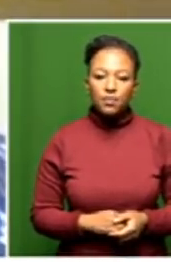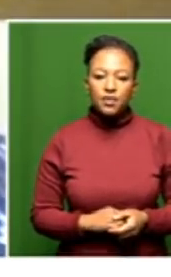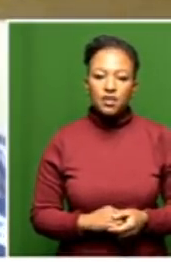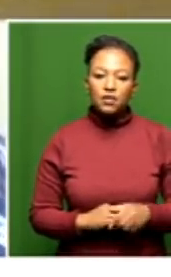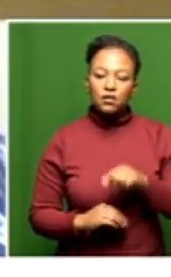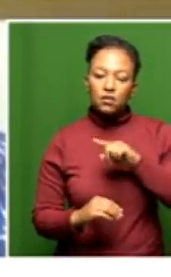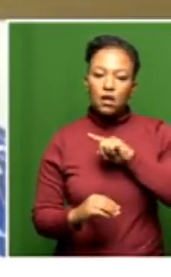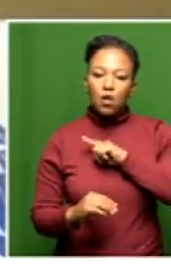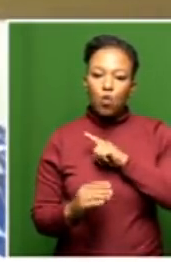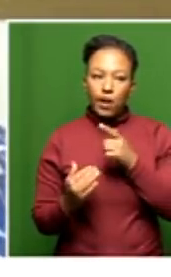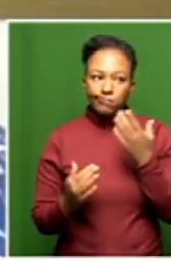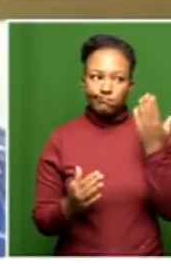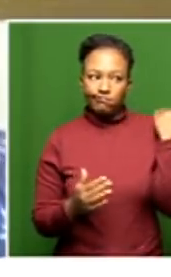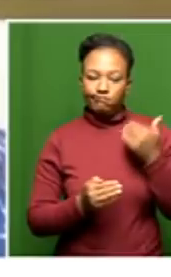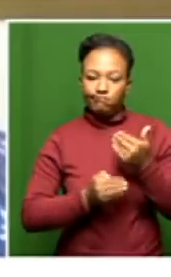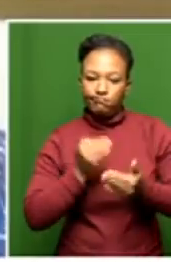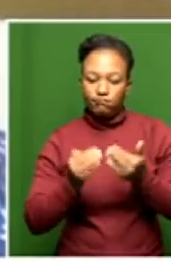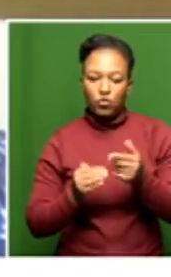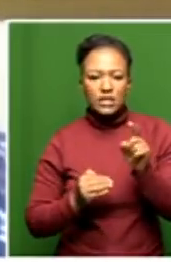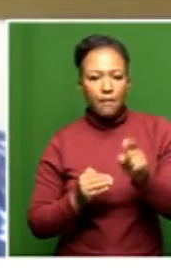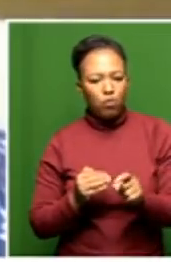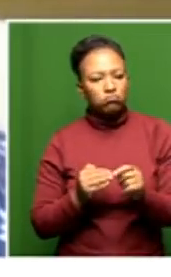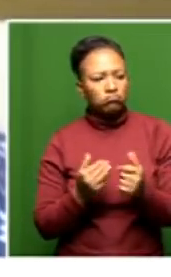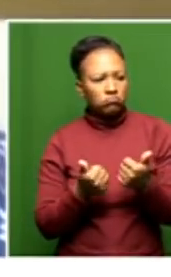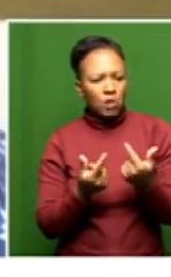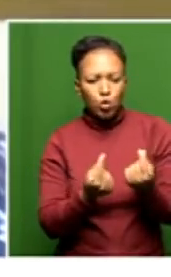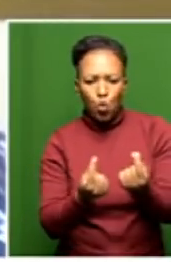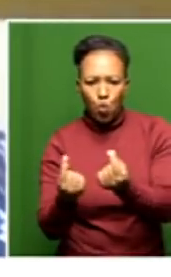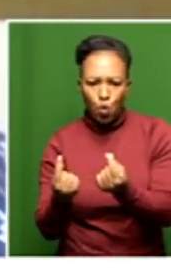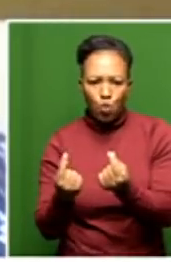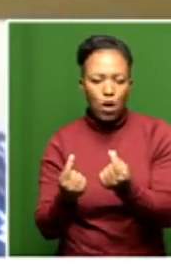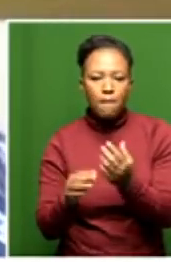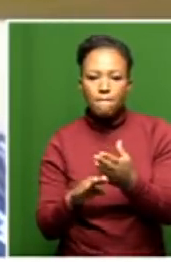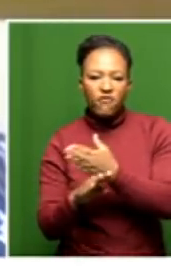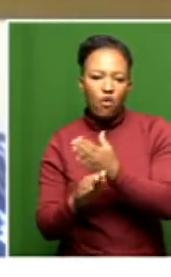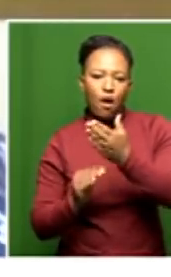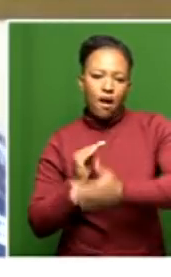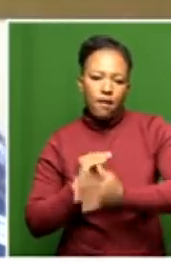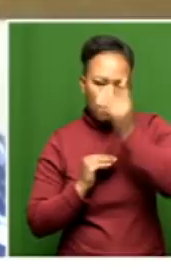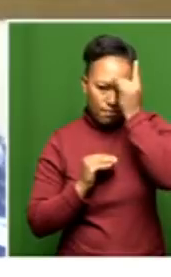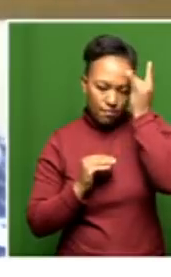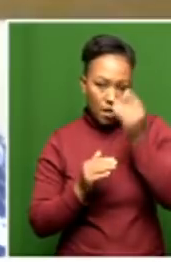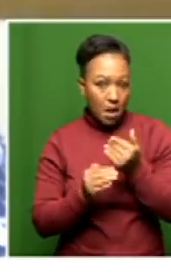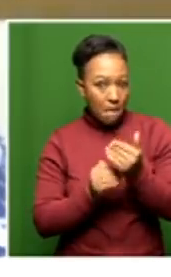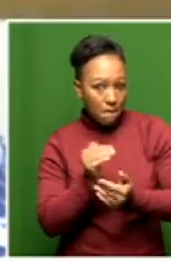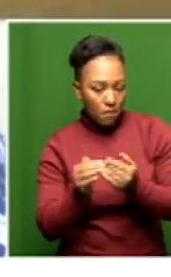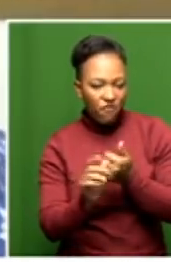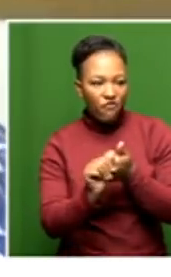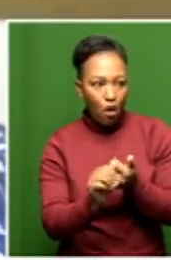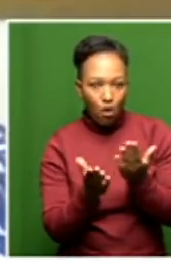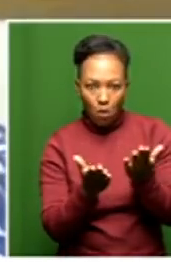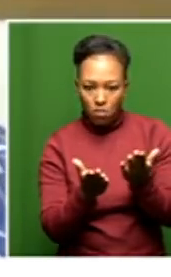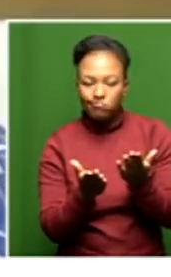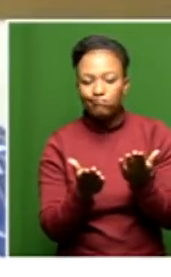building at the time could have been taken care of by the end of March if it wasn't for the process that they have to follow.